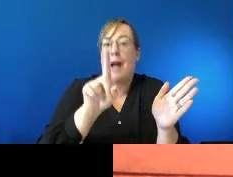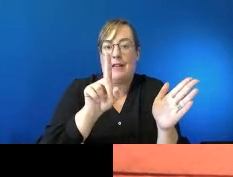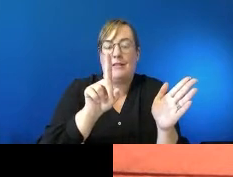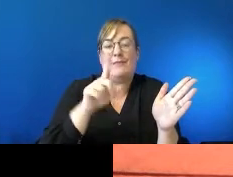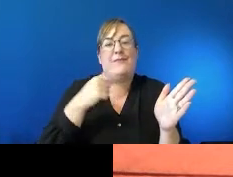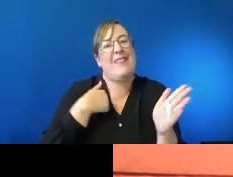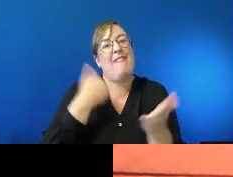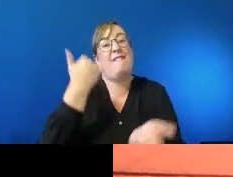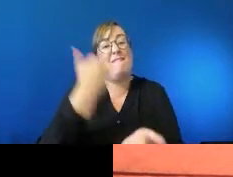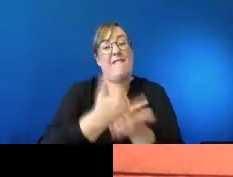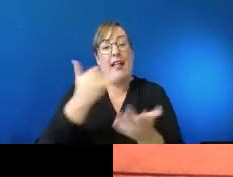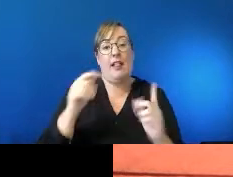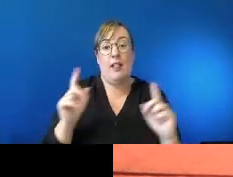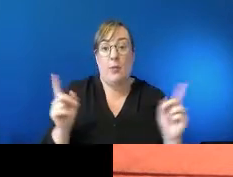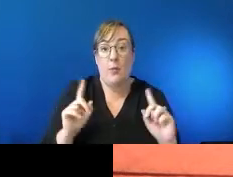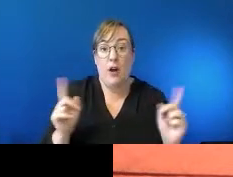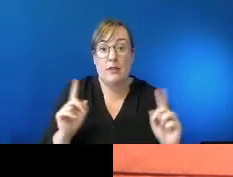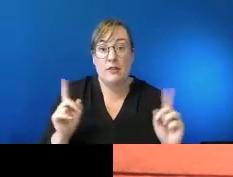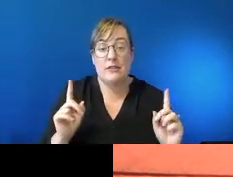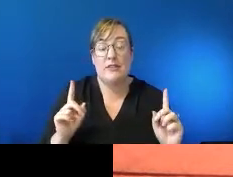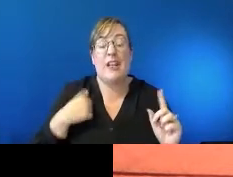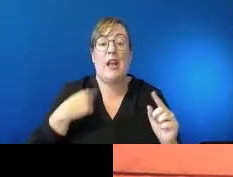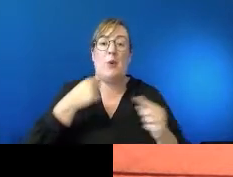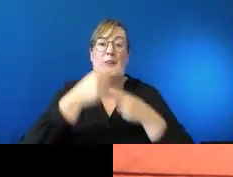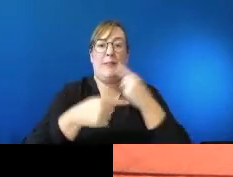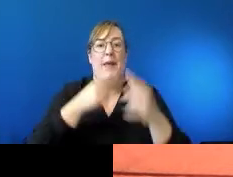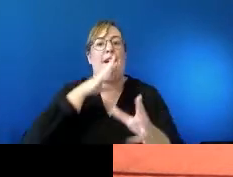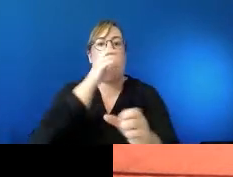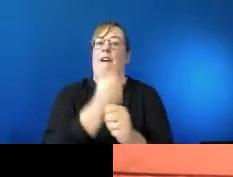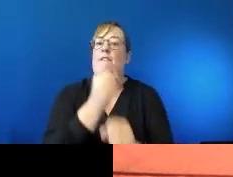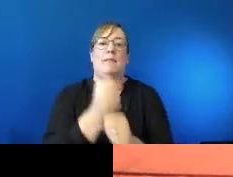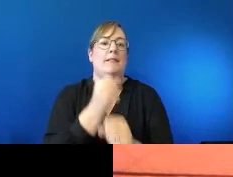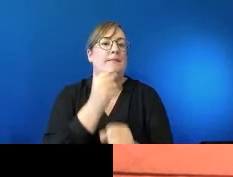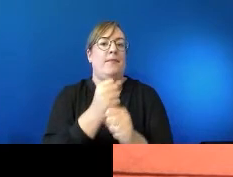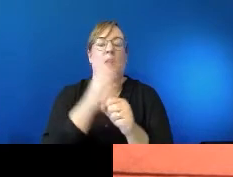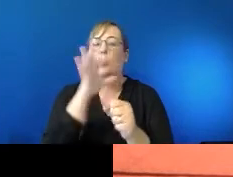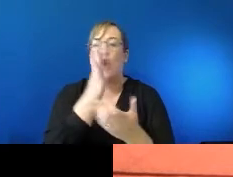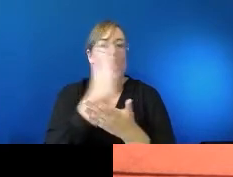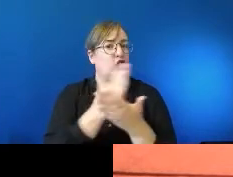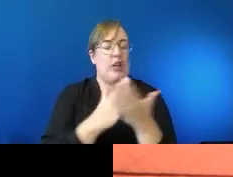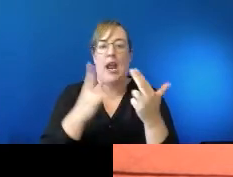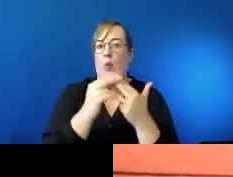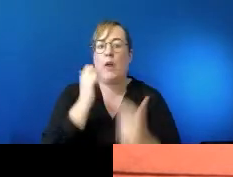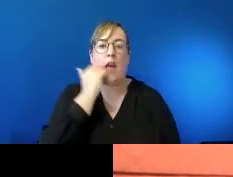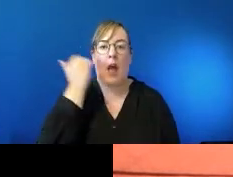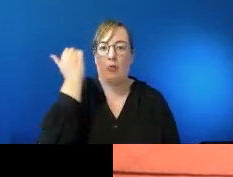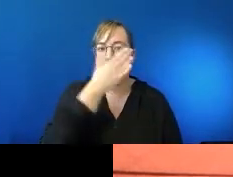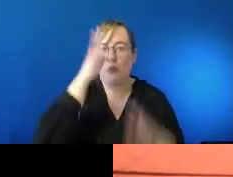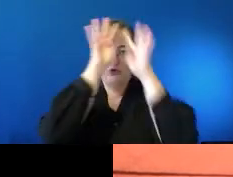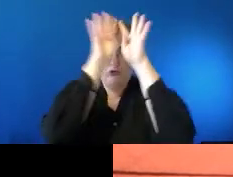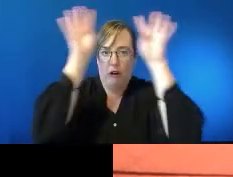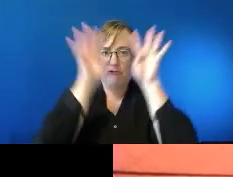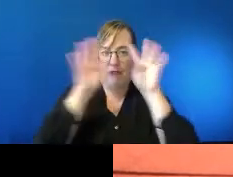fatal flaw was, she says, just about governments and it wasn't shared with Aboriginal and Torres Strait